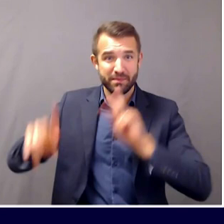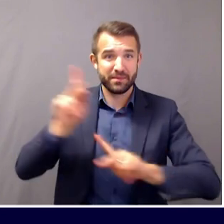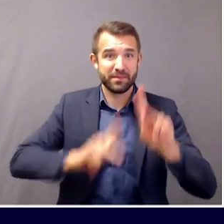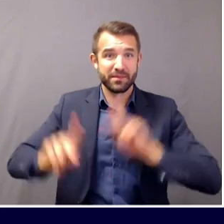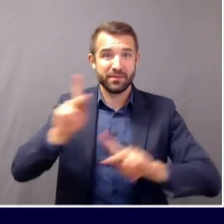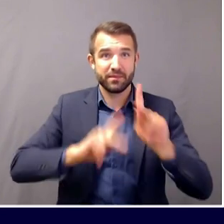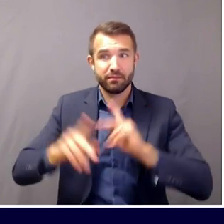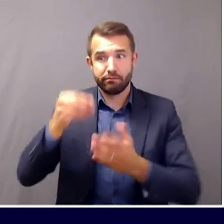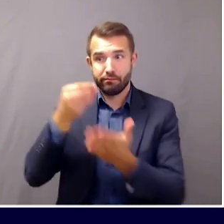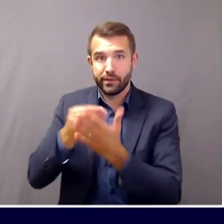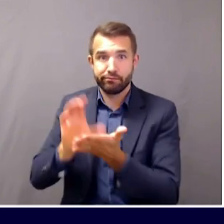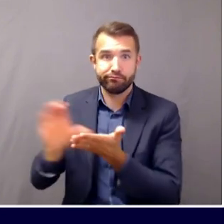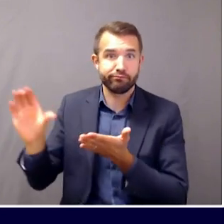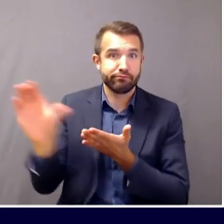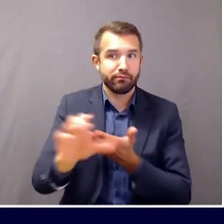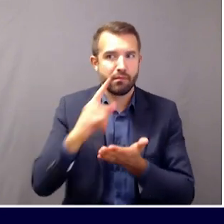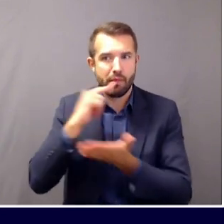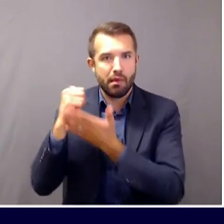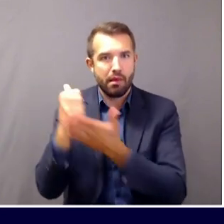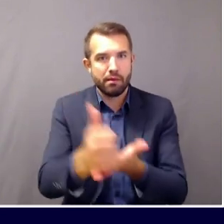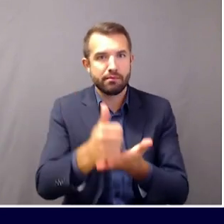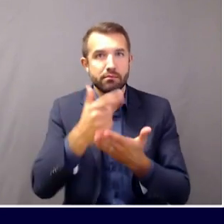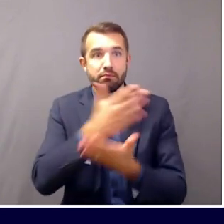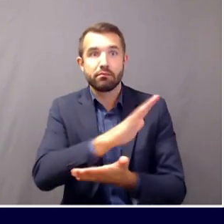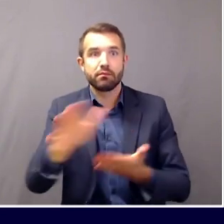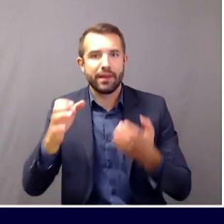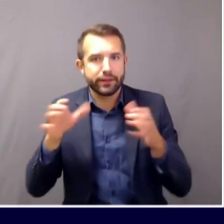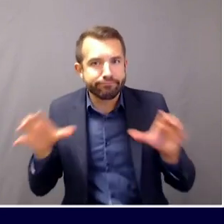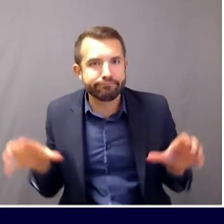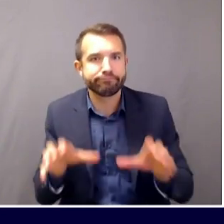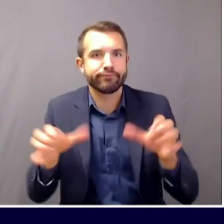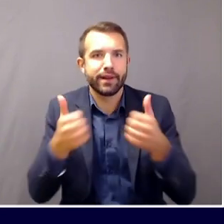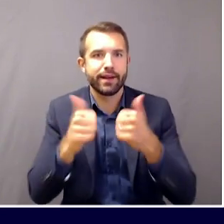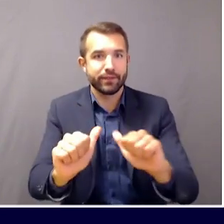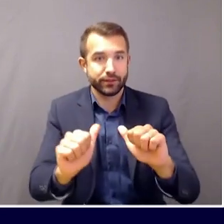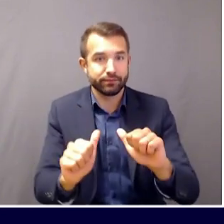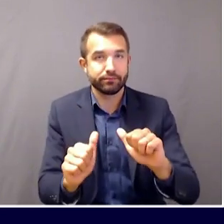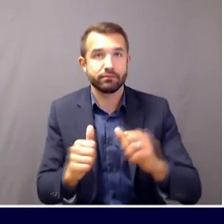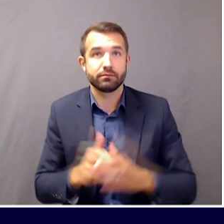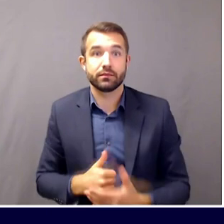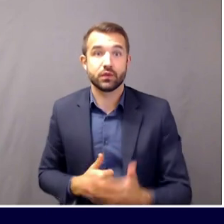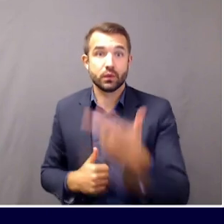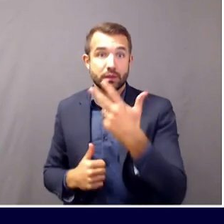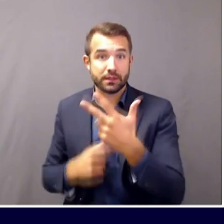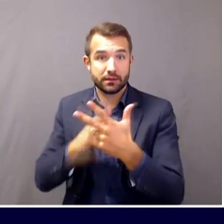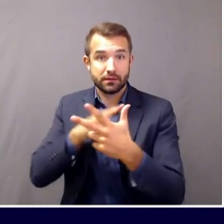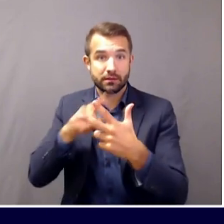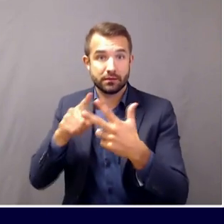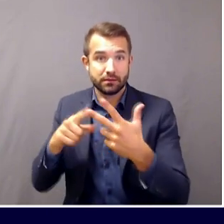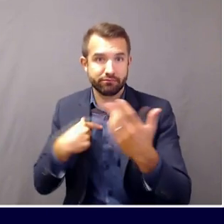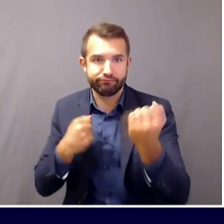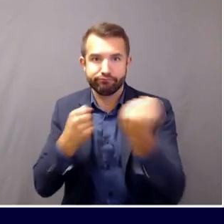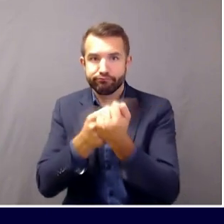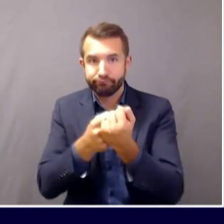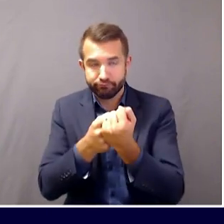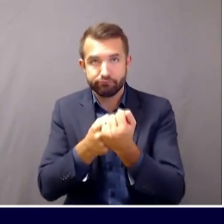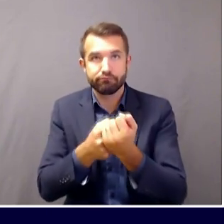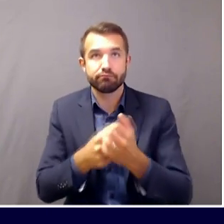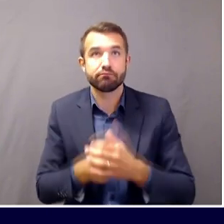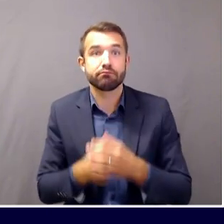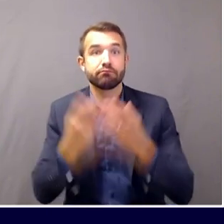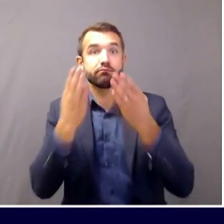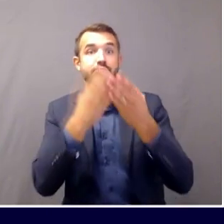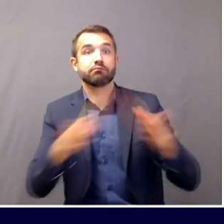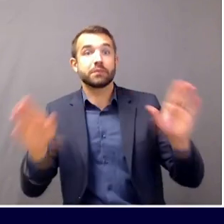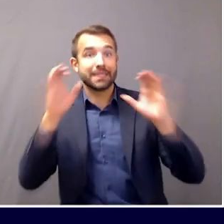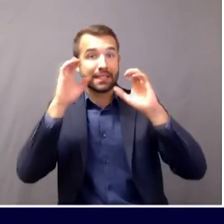Specifically, this initiative supports three types of activities. The first is public education. This includes, but is not